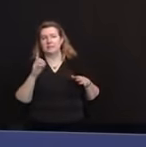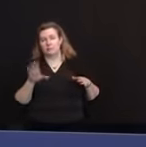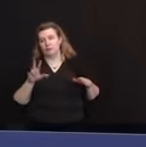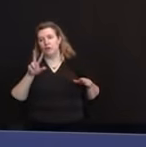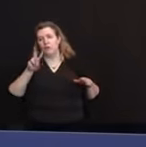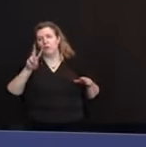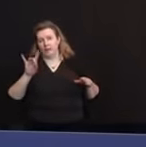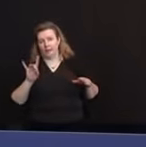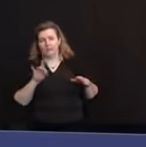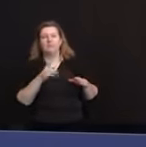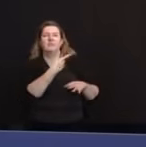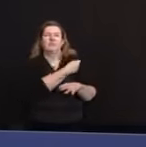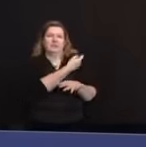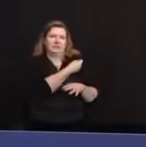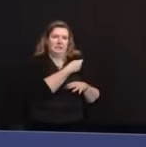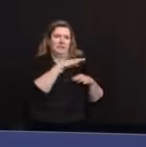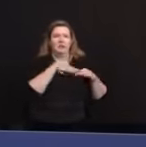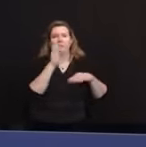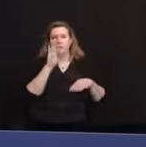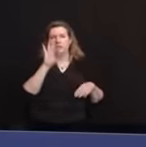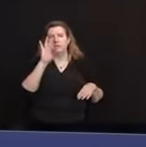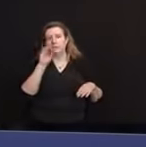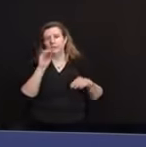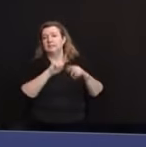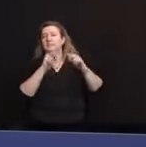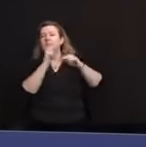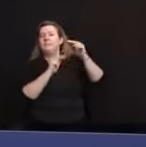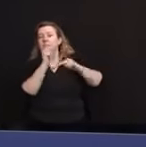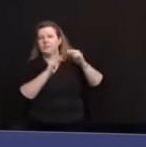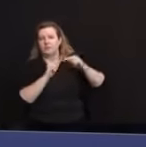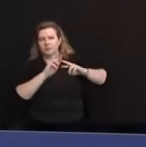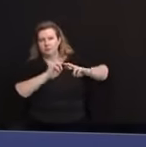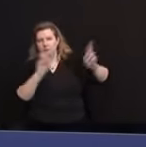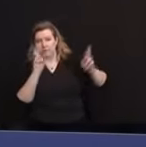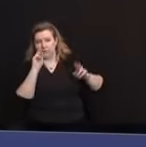90 facilities already scheduled for next week.